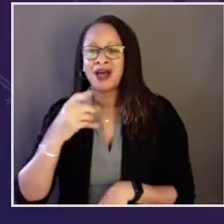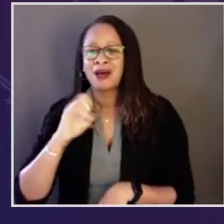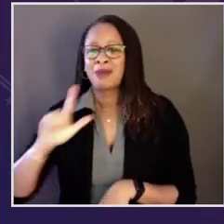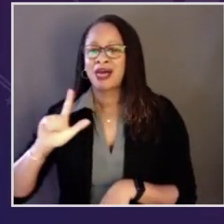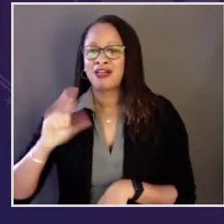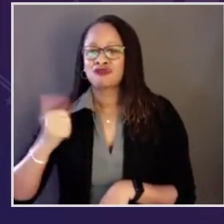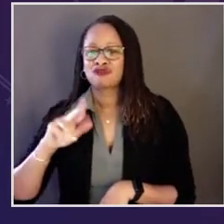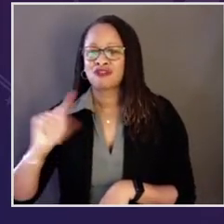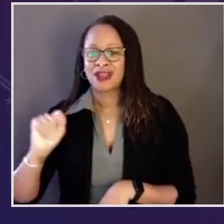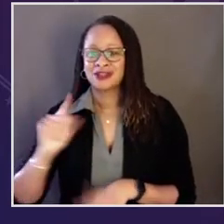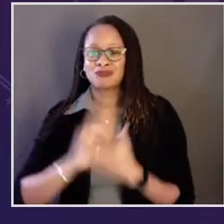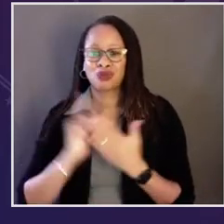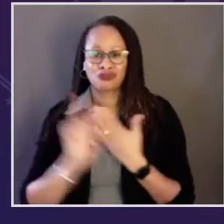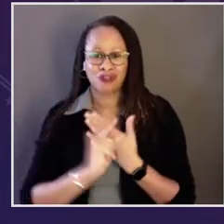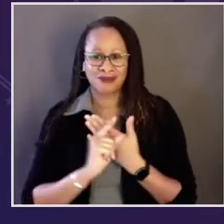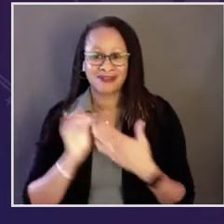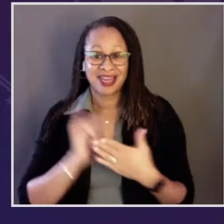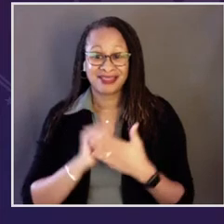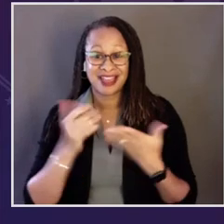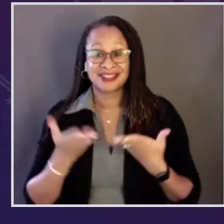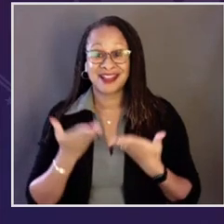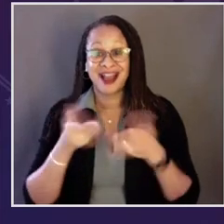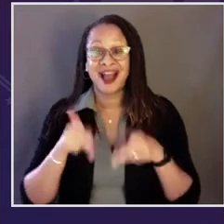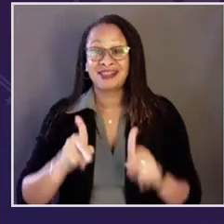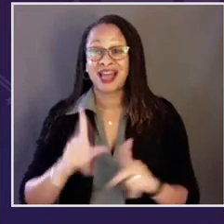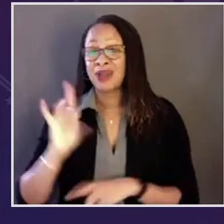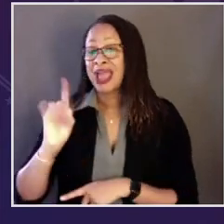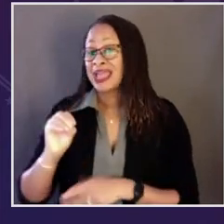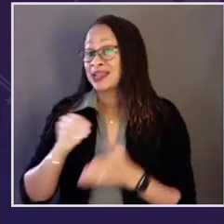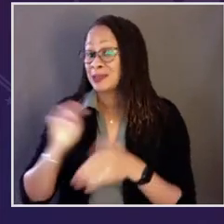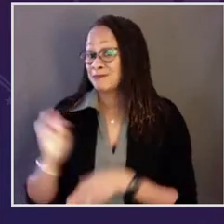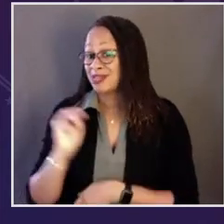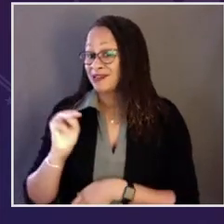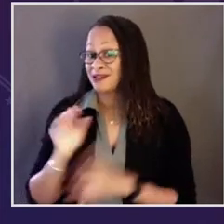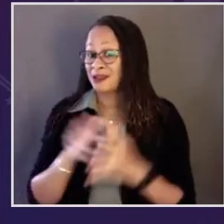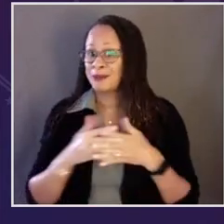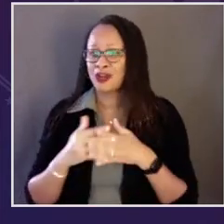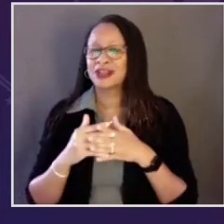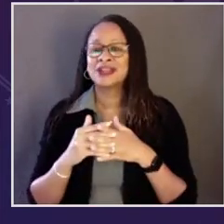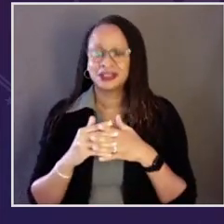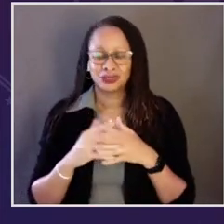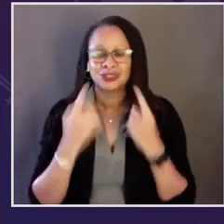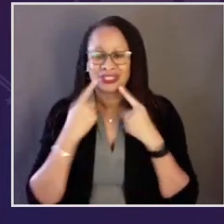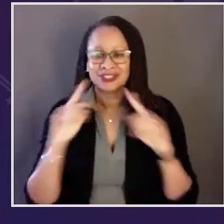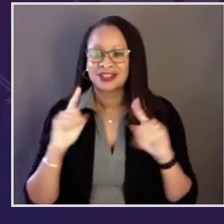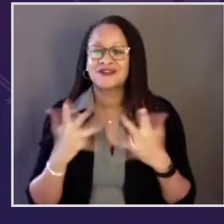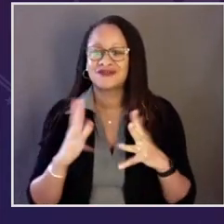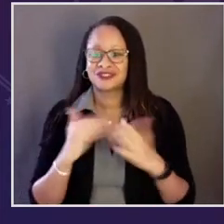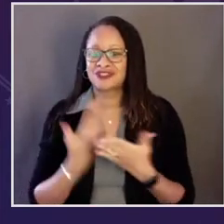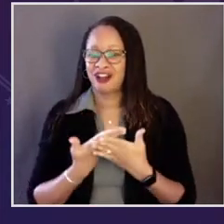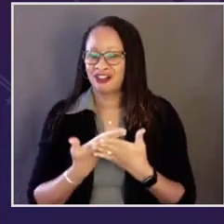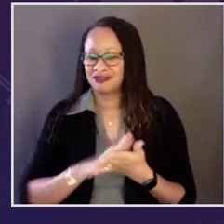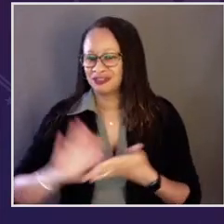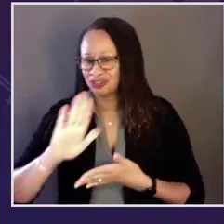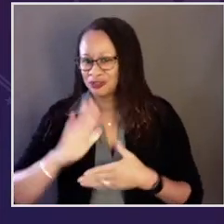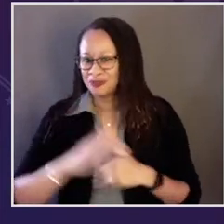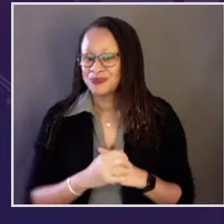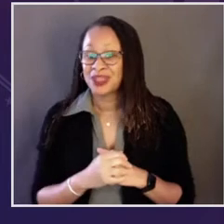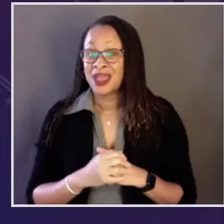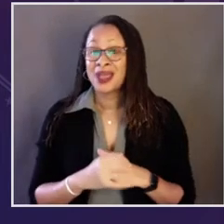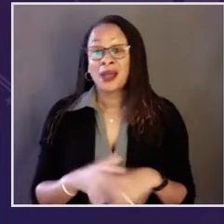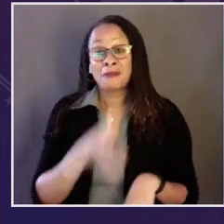Lois Rice, was known as the mother of the Pell Grant program, which has enabled 80 million Americans